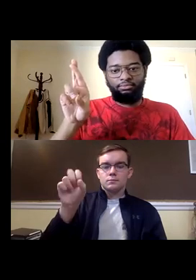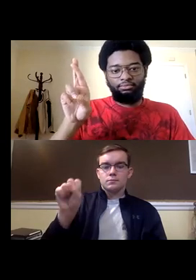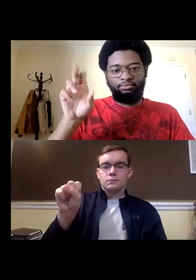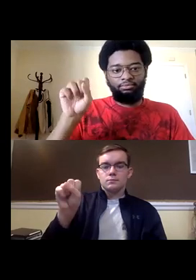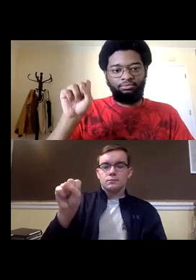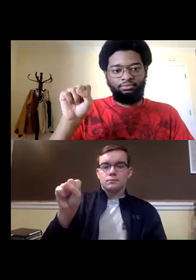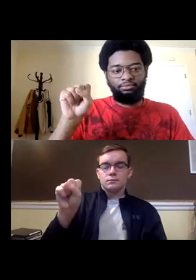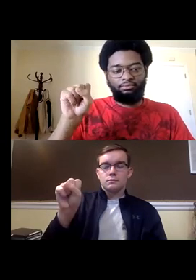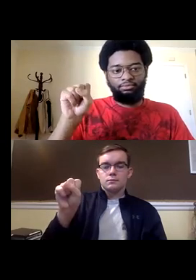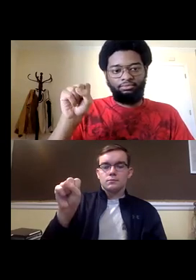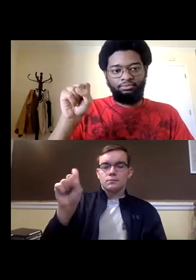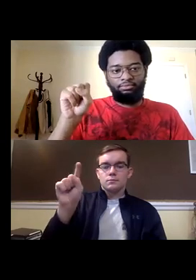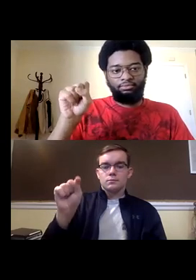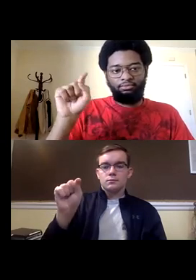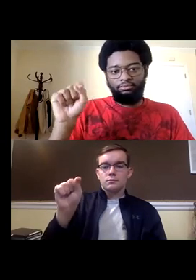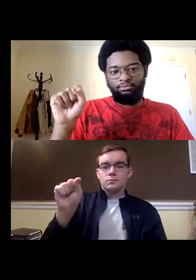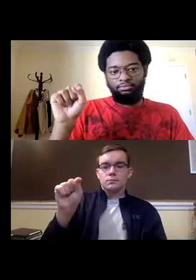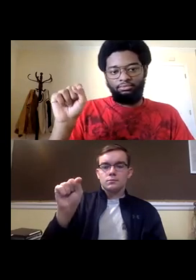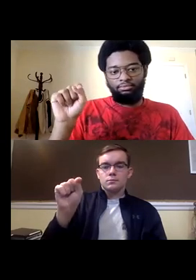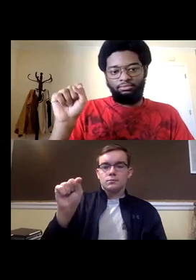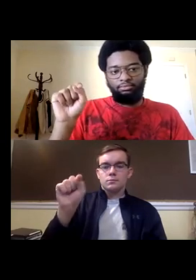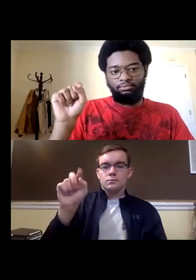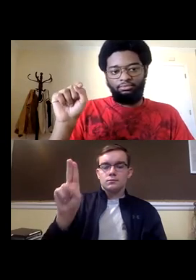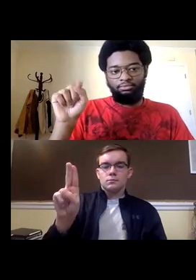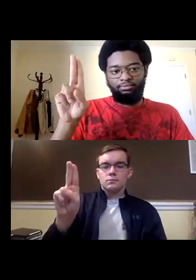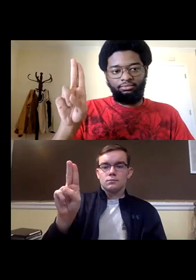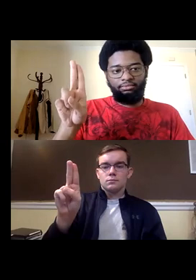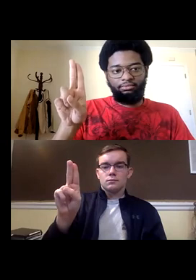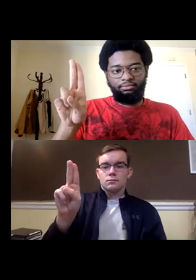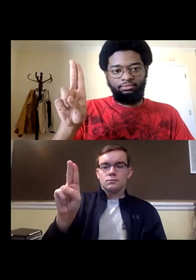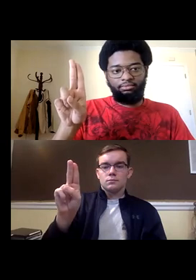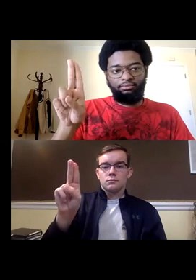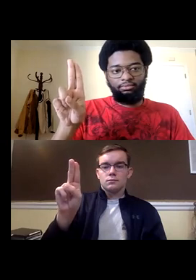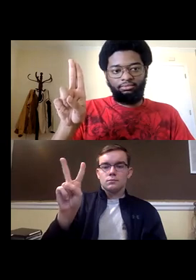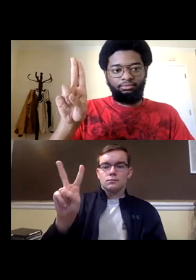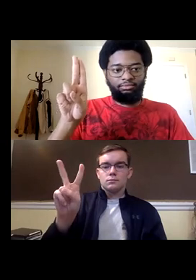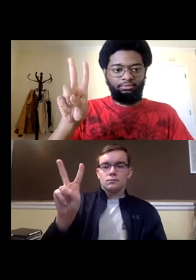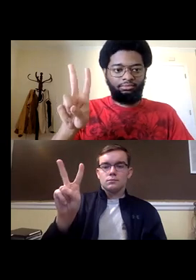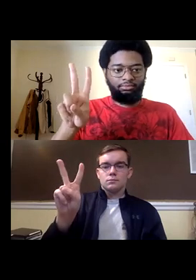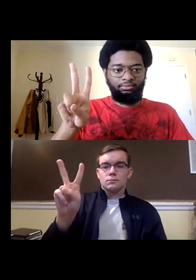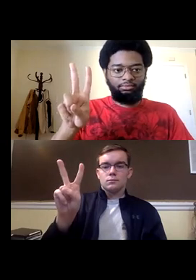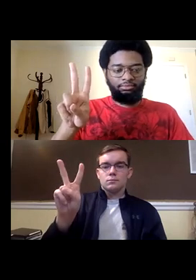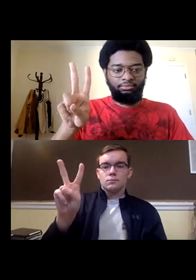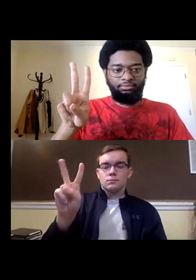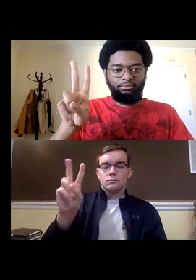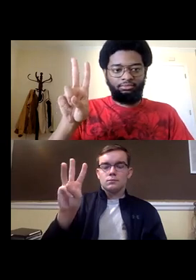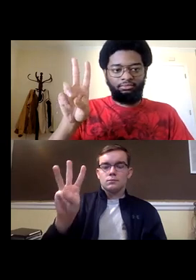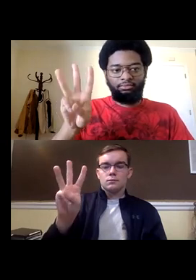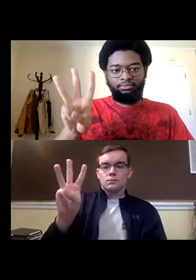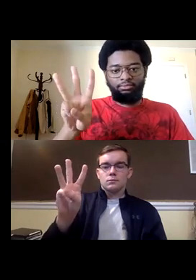s t u v